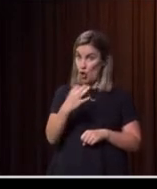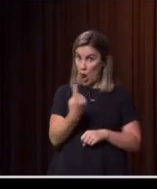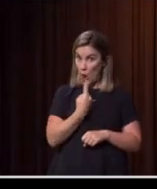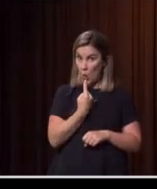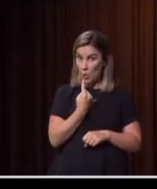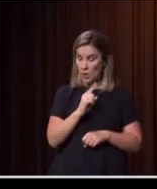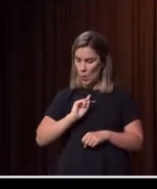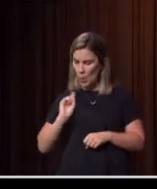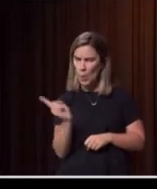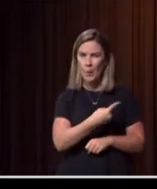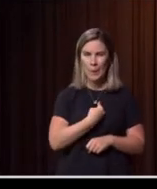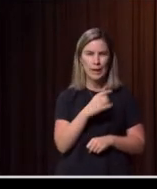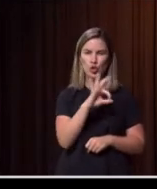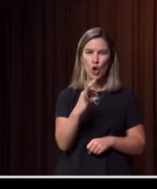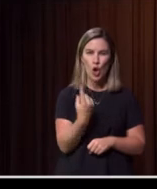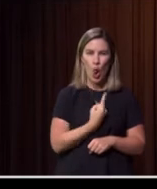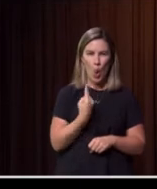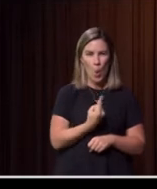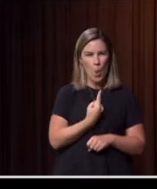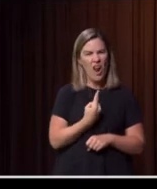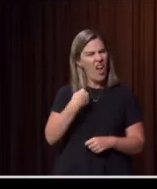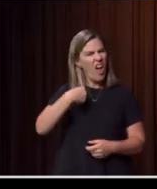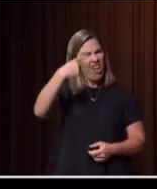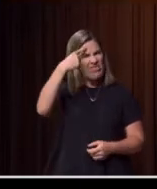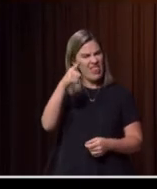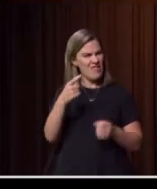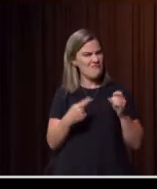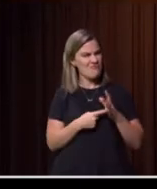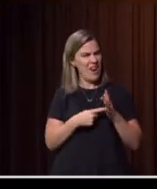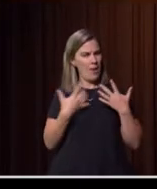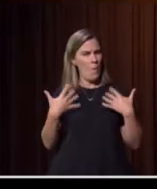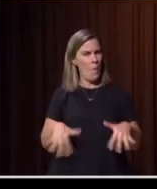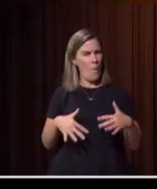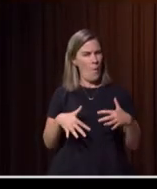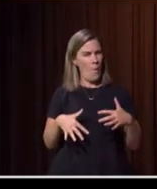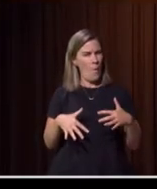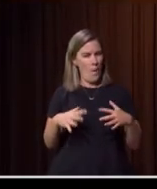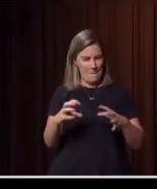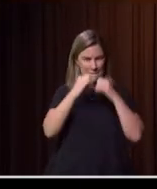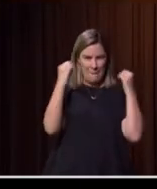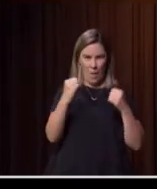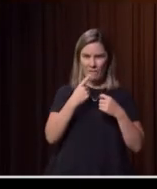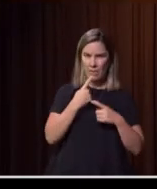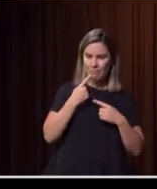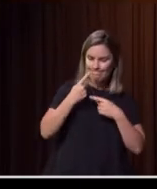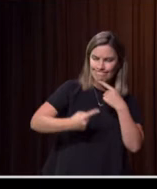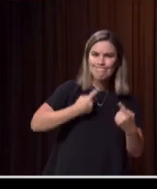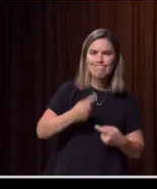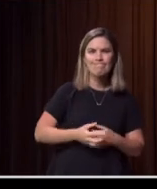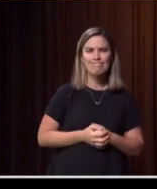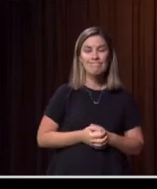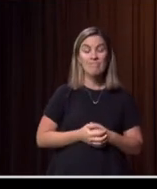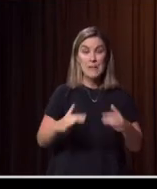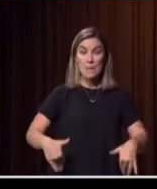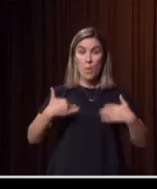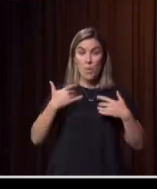what people are thinking and feeling if you know what I mean. And then this morning I was down at Cobargo. I was able